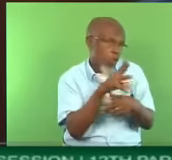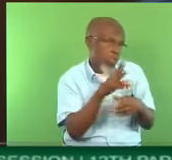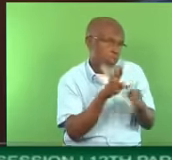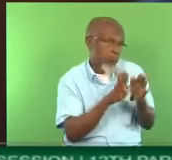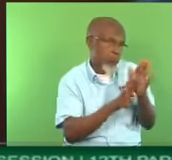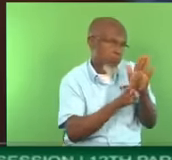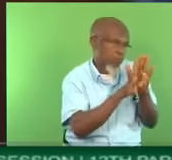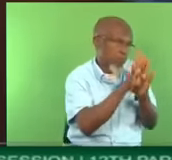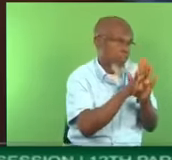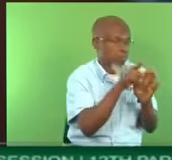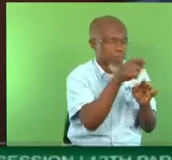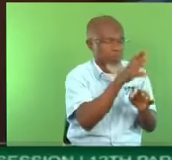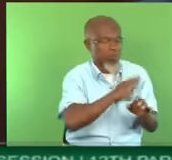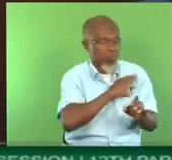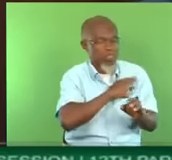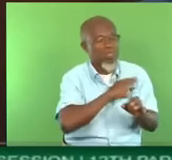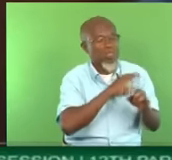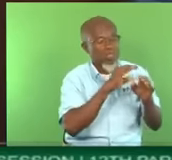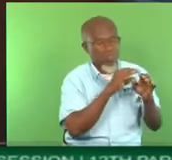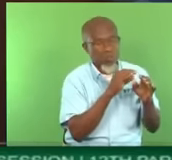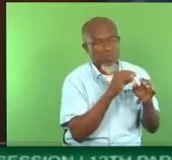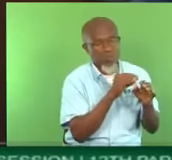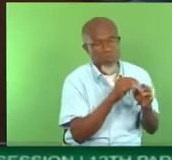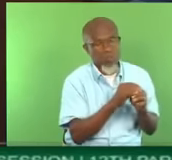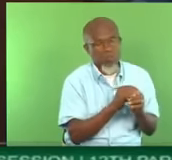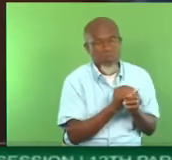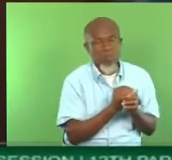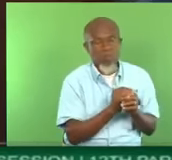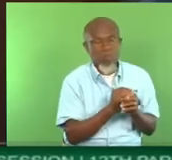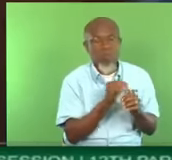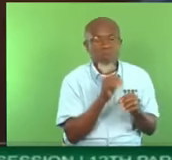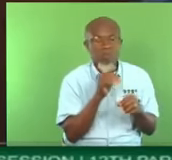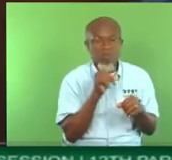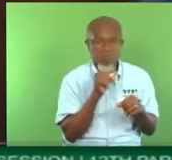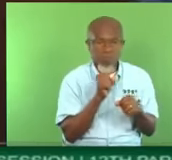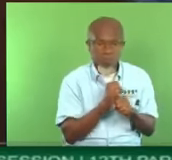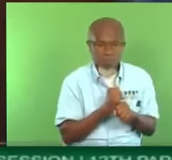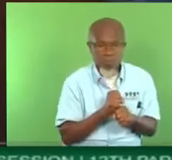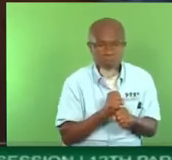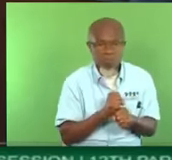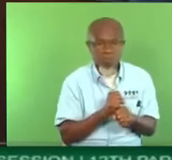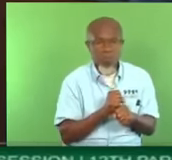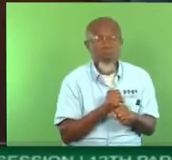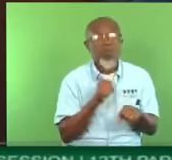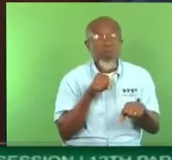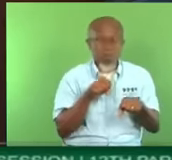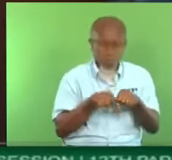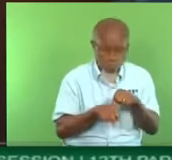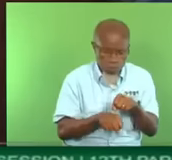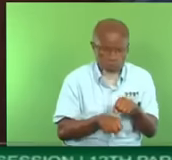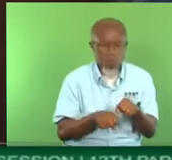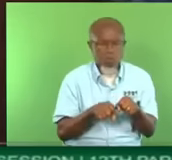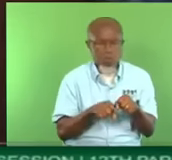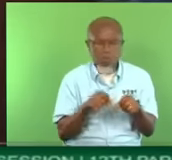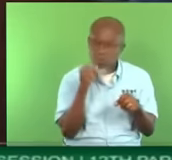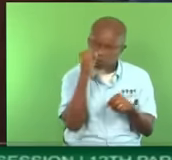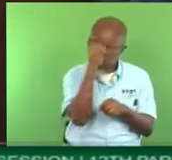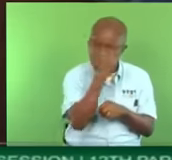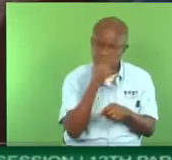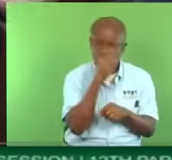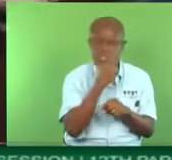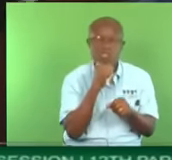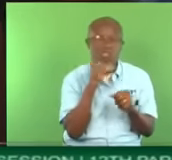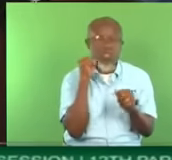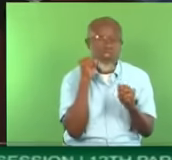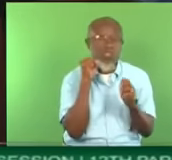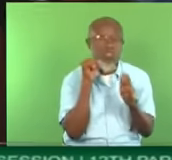assistance to the police to deal with what is called serious and organized crime that includes gangs. All over